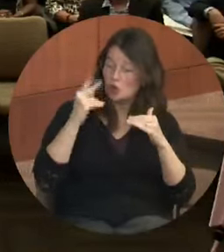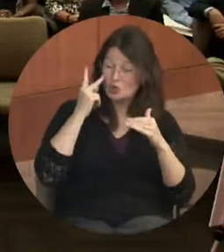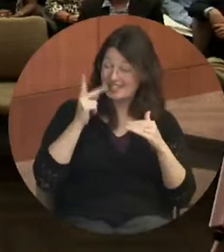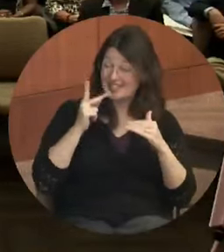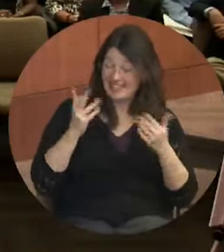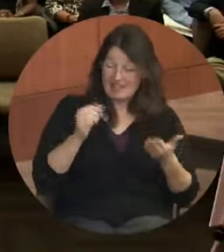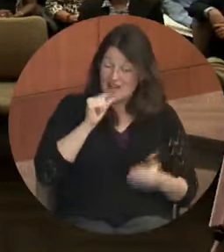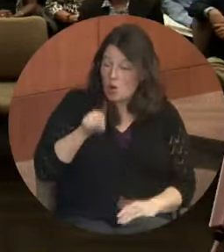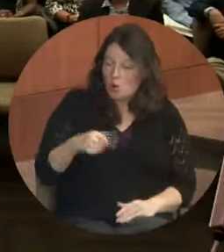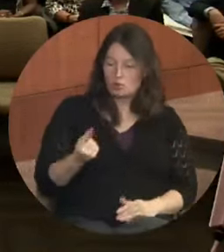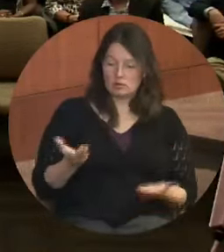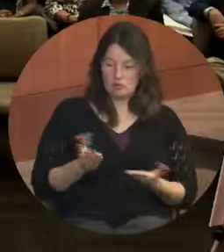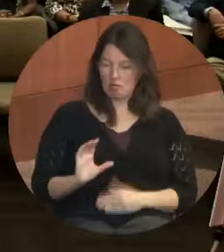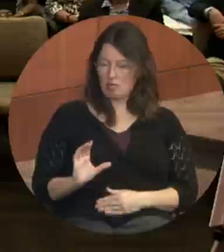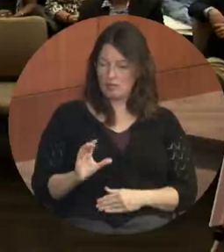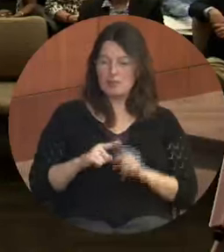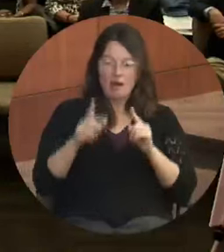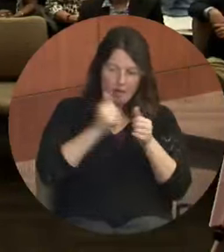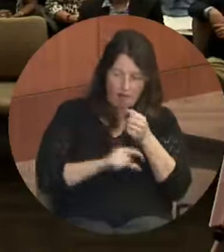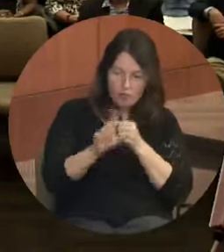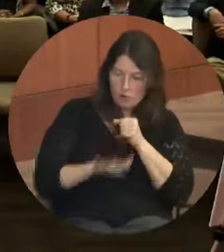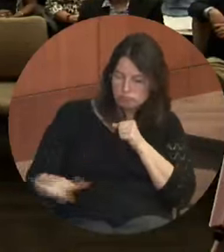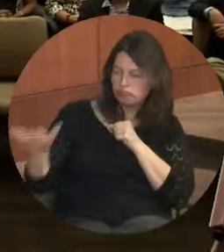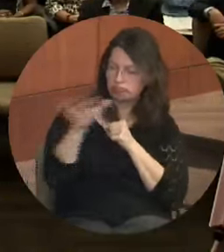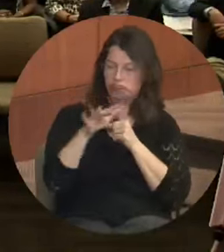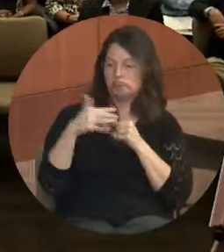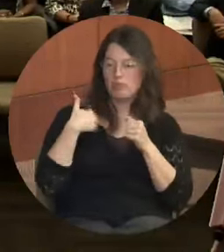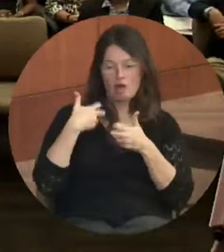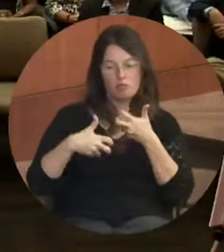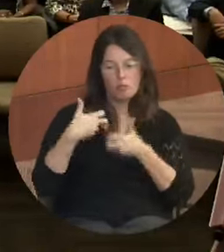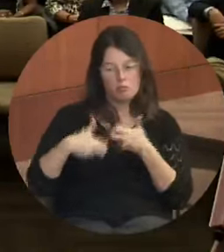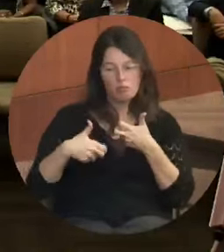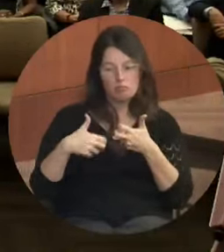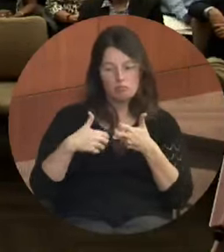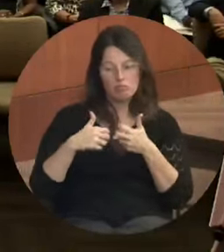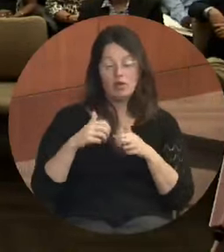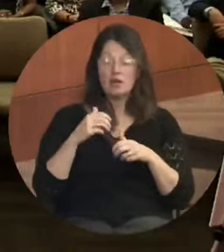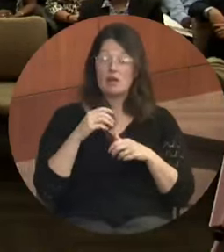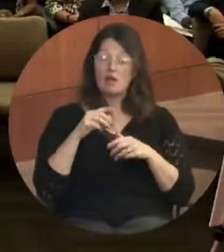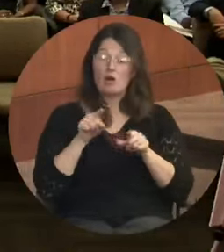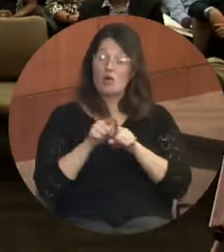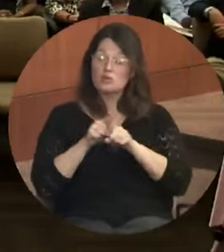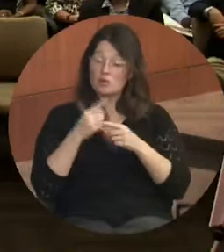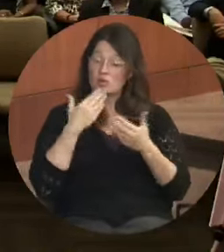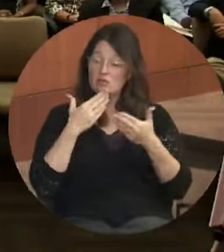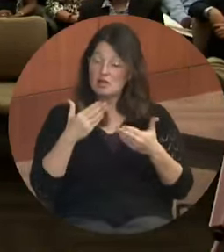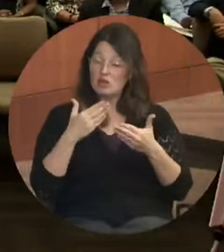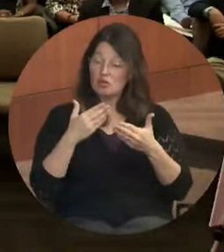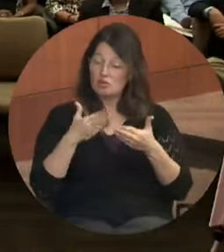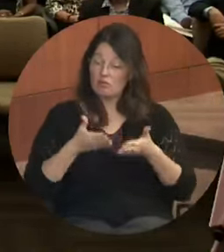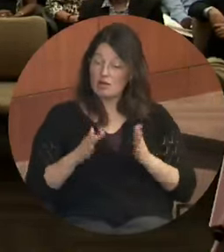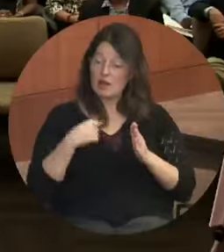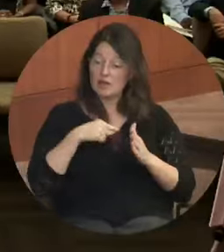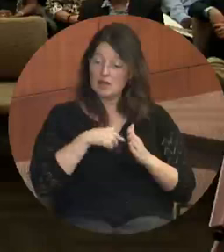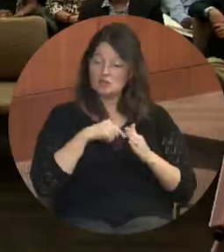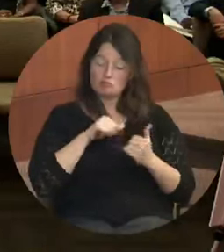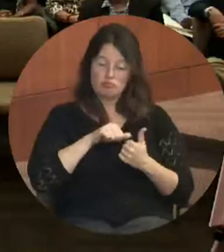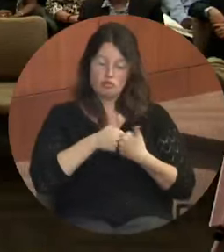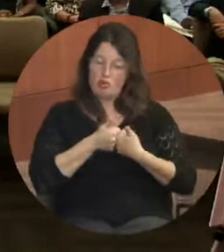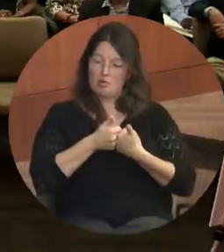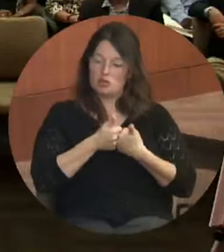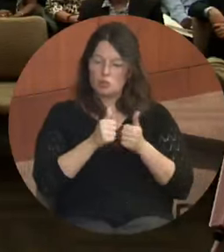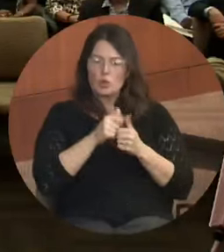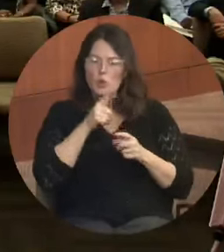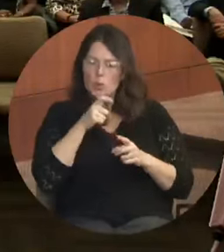here. It also allows us to address our personal ideologies about who needs help, who doesn't need help,